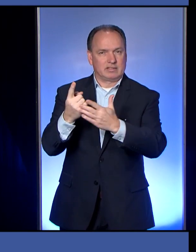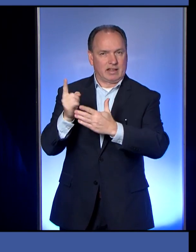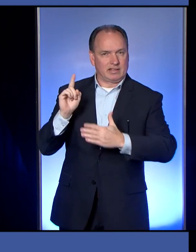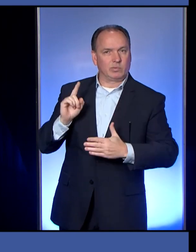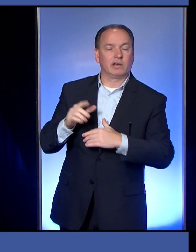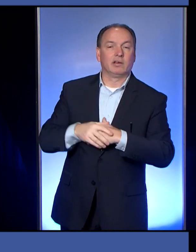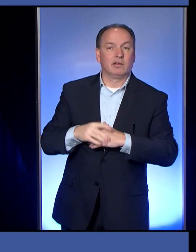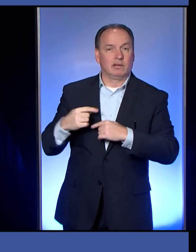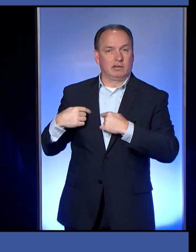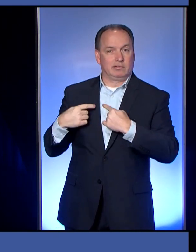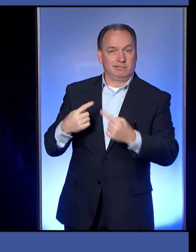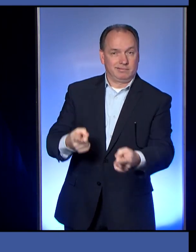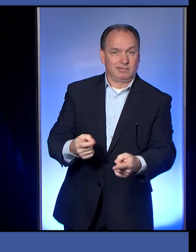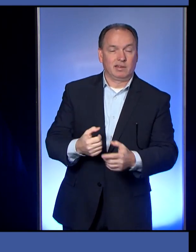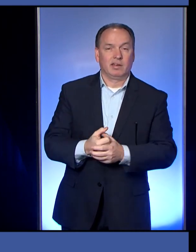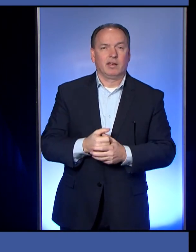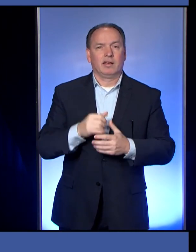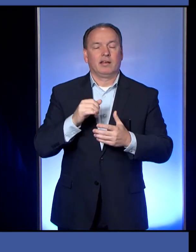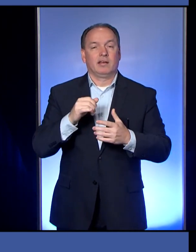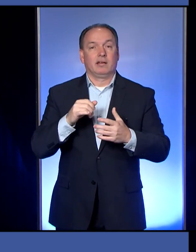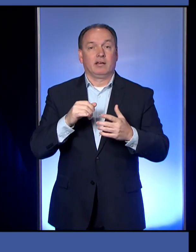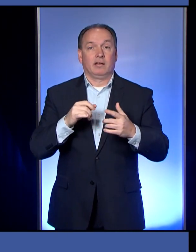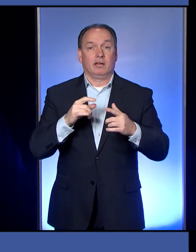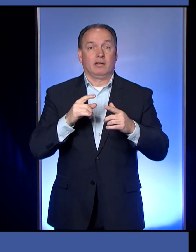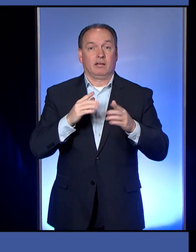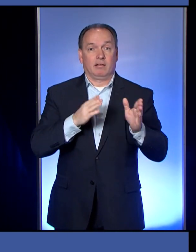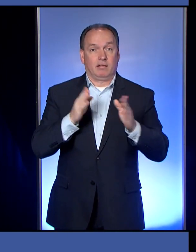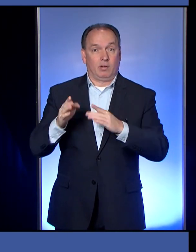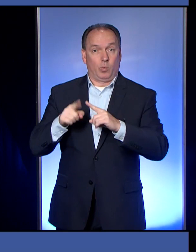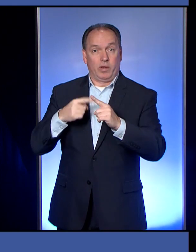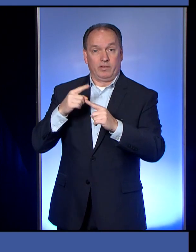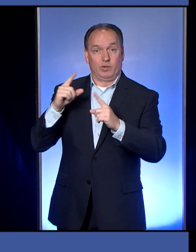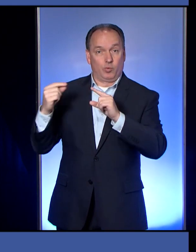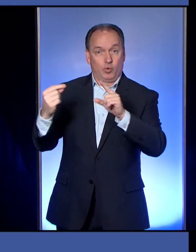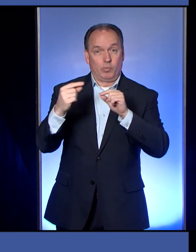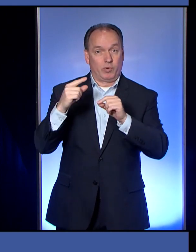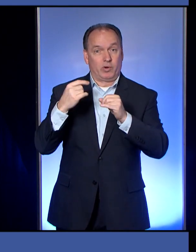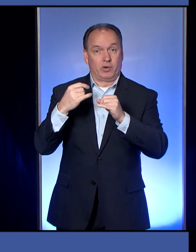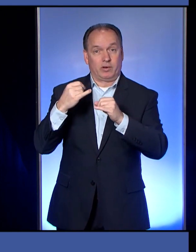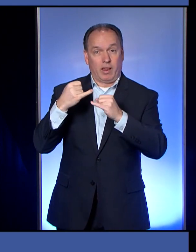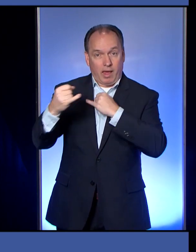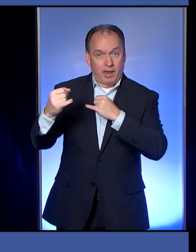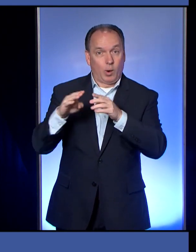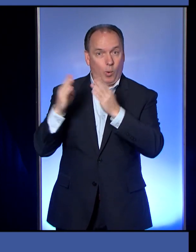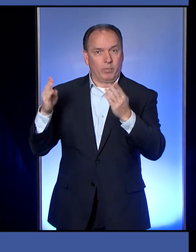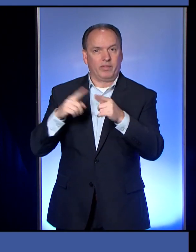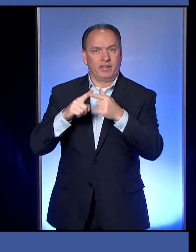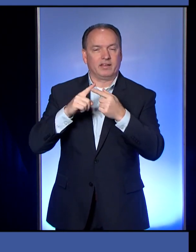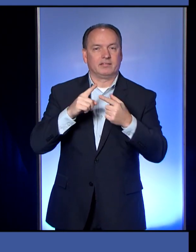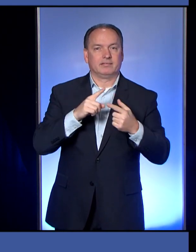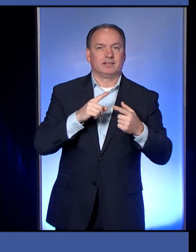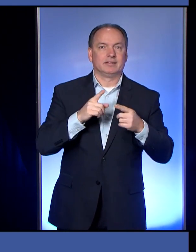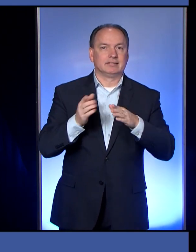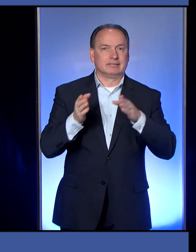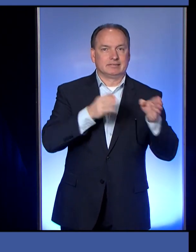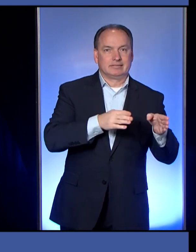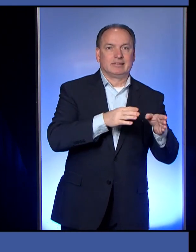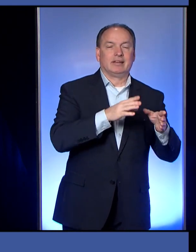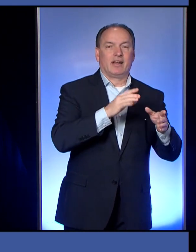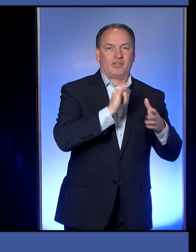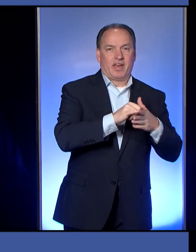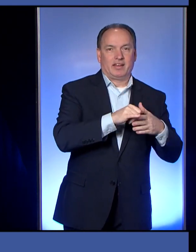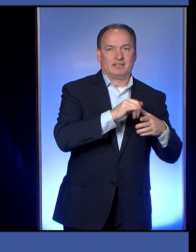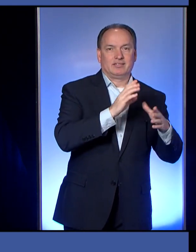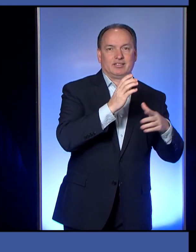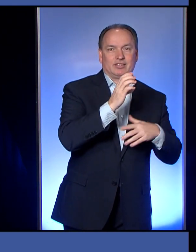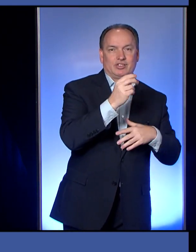time, once the rumor line was launched, they saw the traffic start to go down a little bit because I think people were calling with, with just